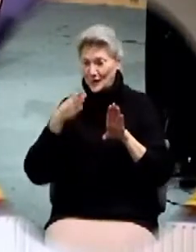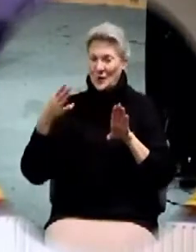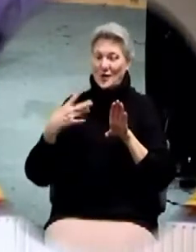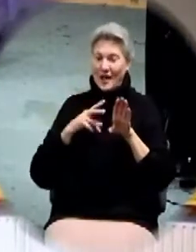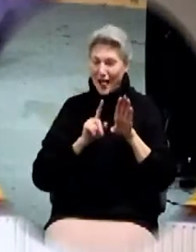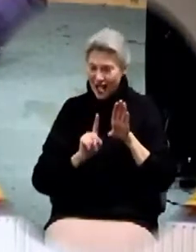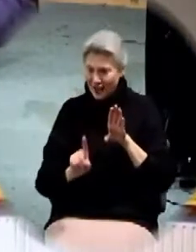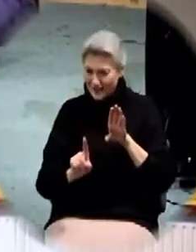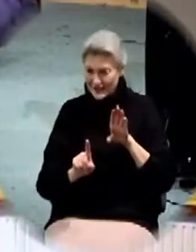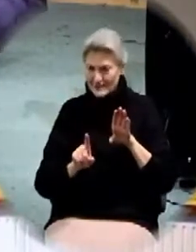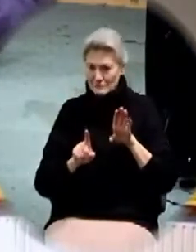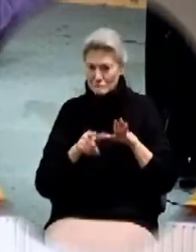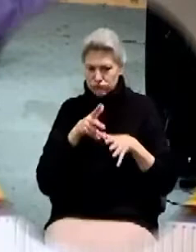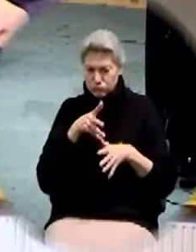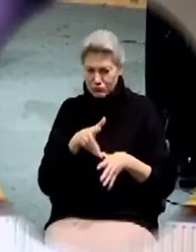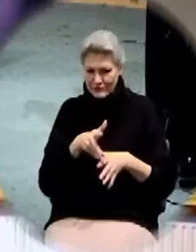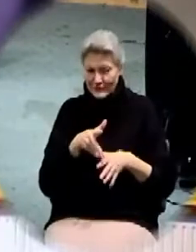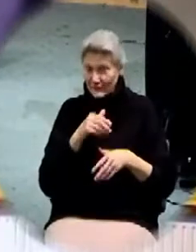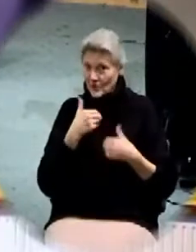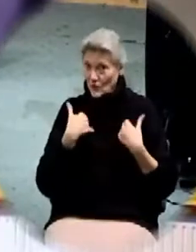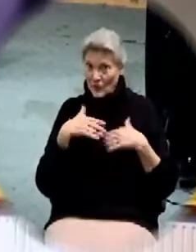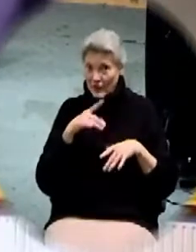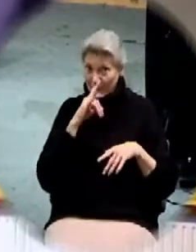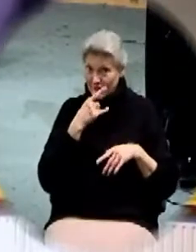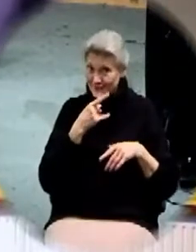If you don't have kids, well, just get ready.